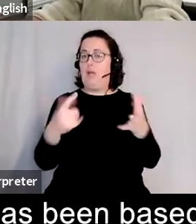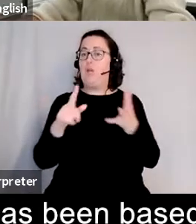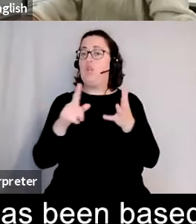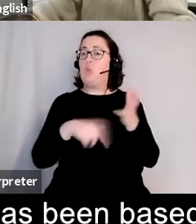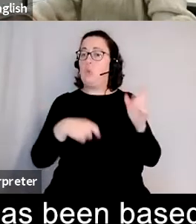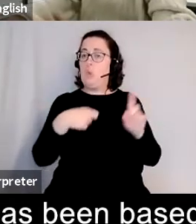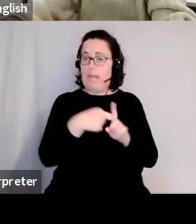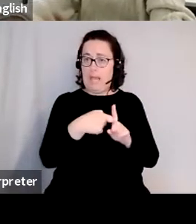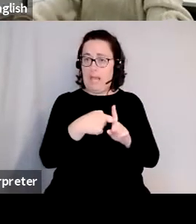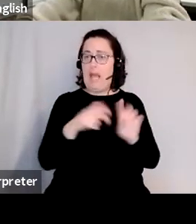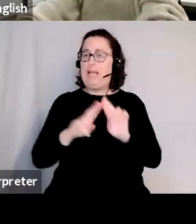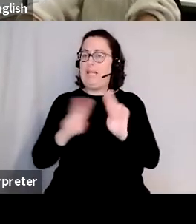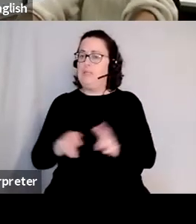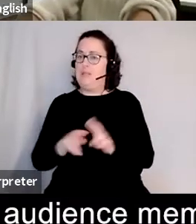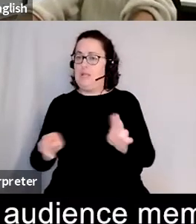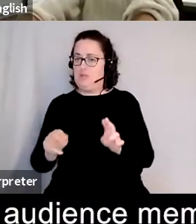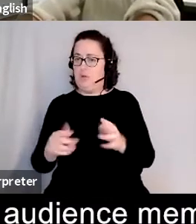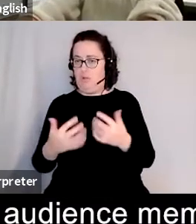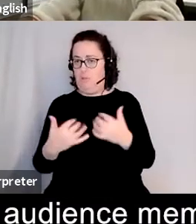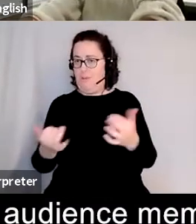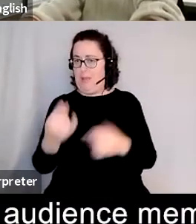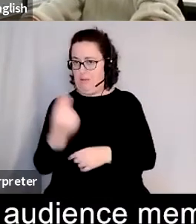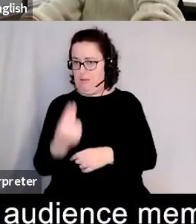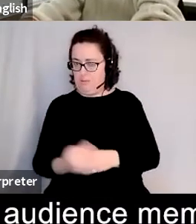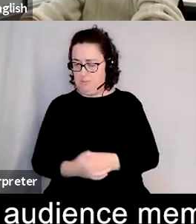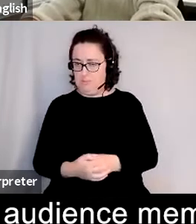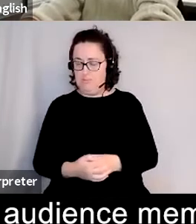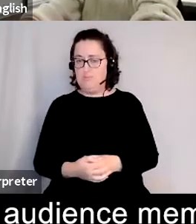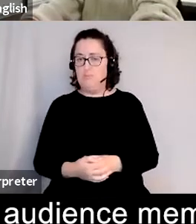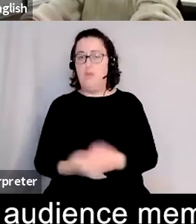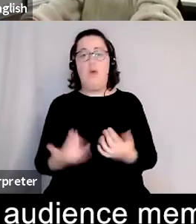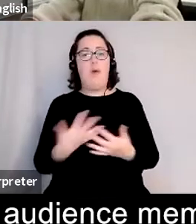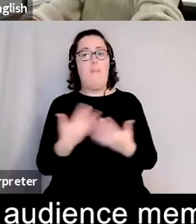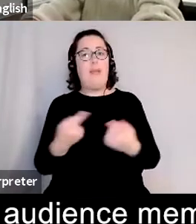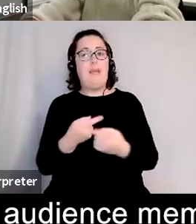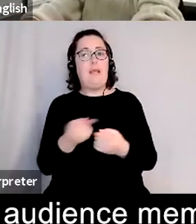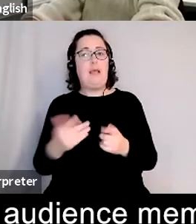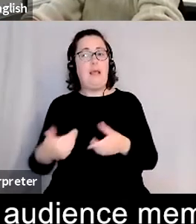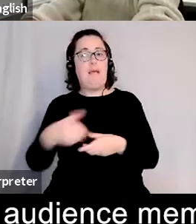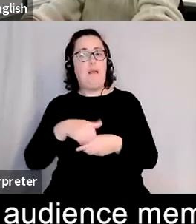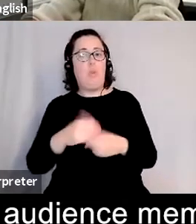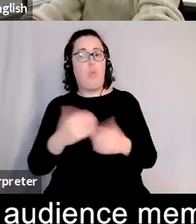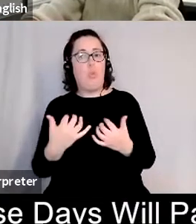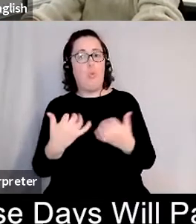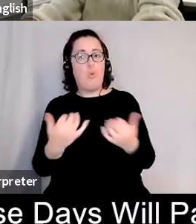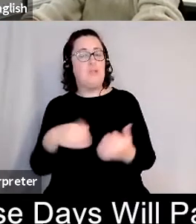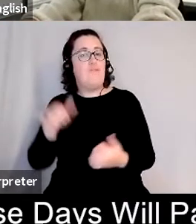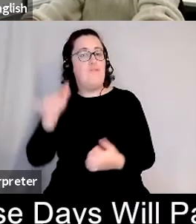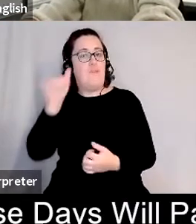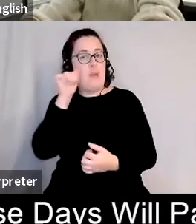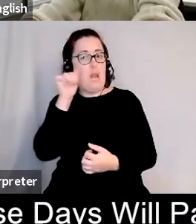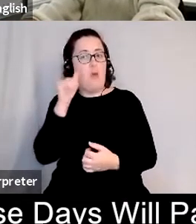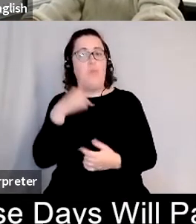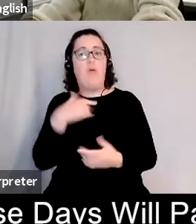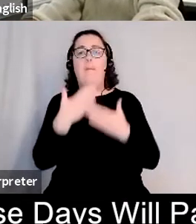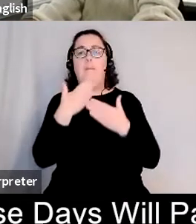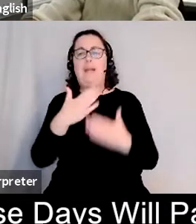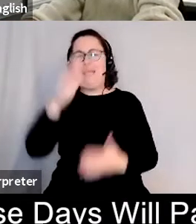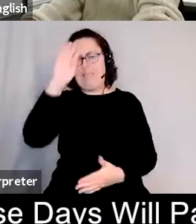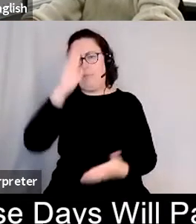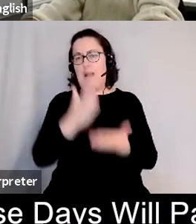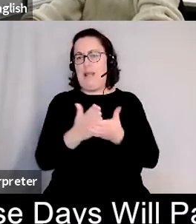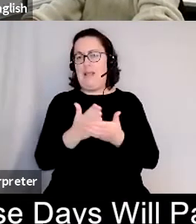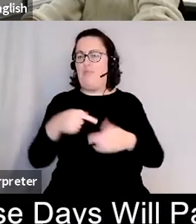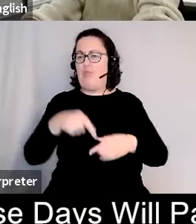and internationally many of our audience members may be familiar with mark's project please believe these days will pass